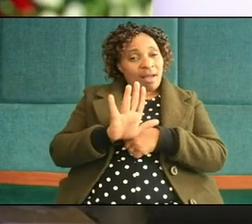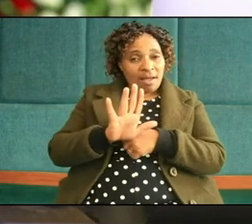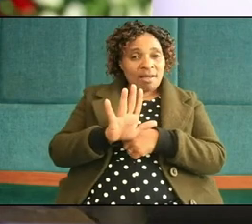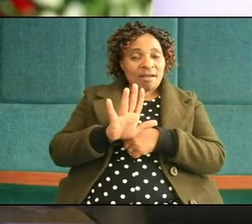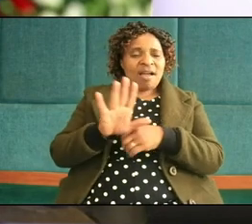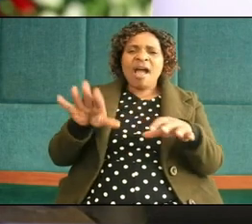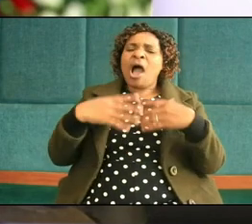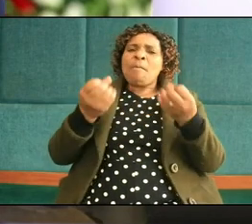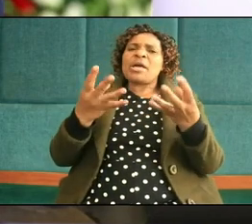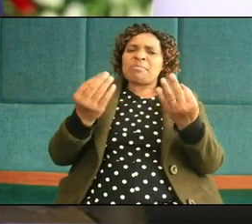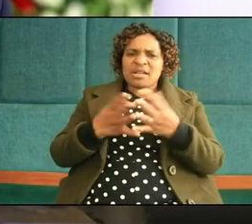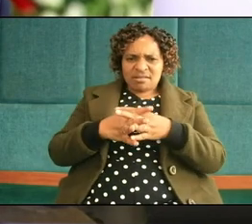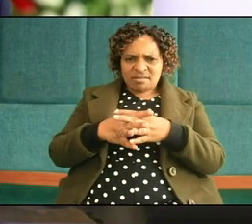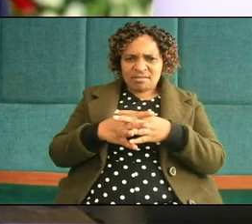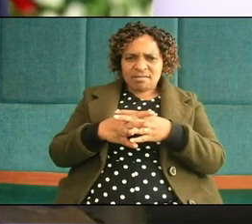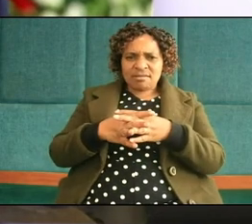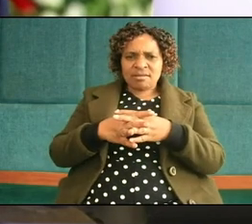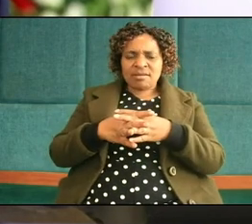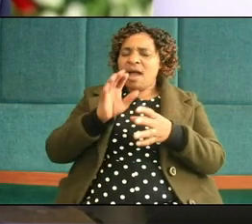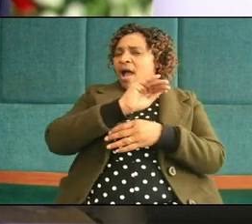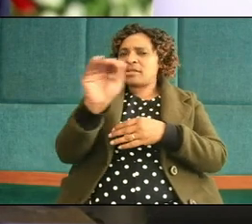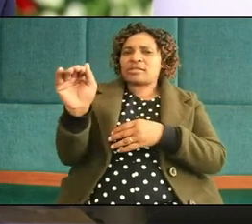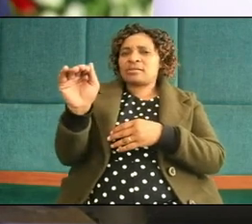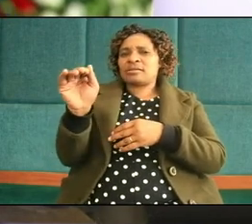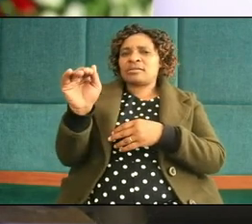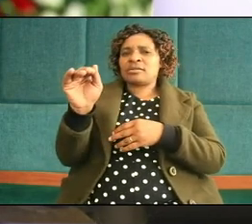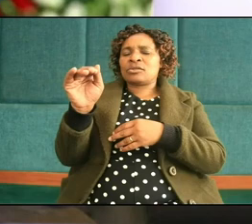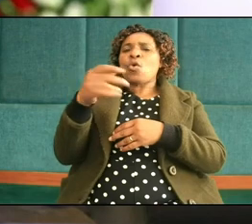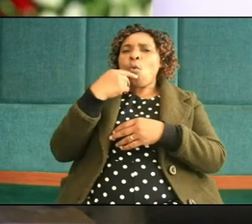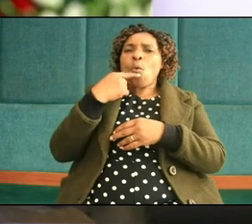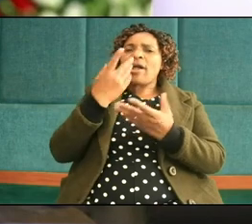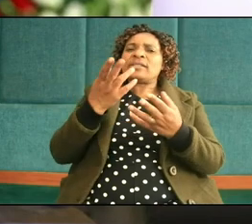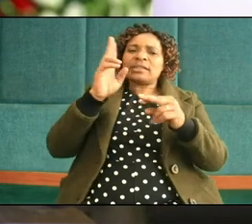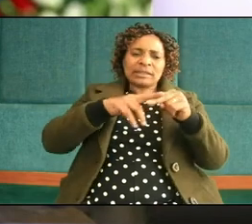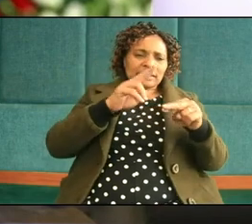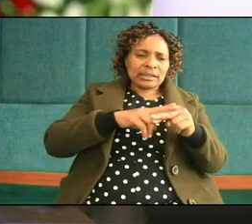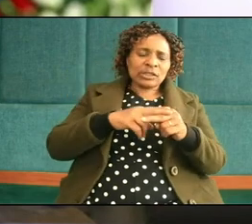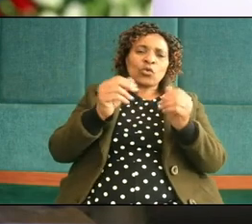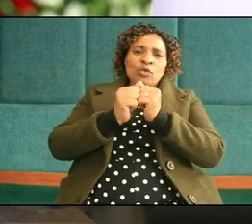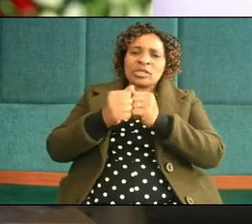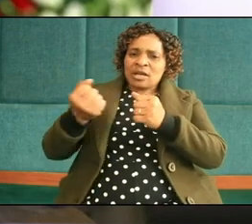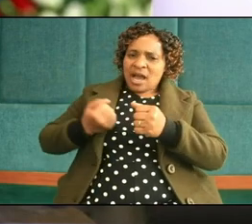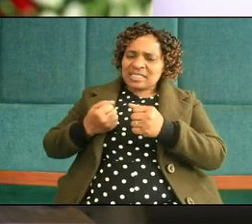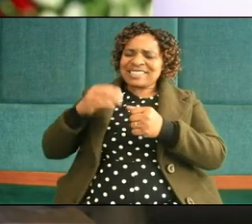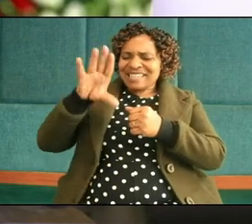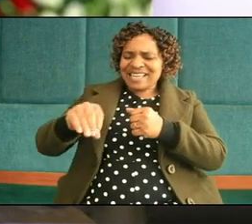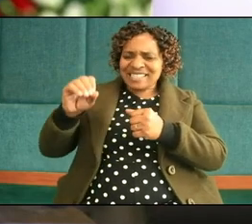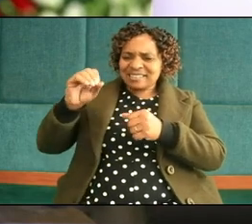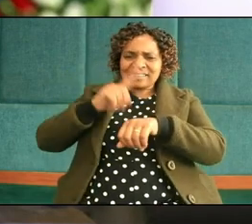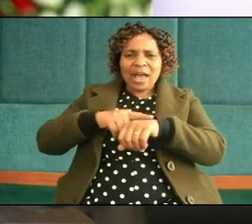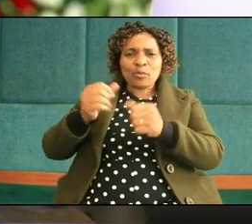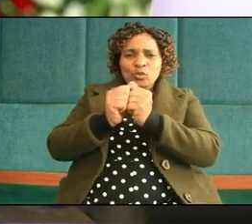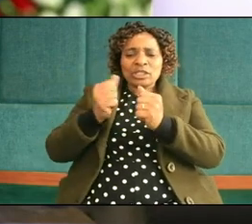how many parents here if I had to ask who are sitting down taking time with their daughters